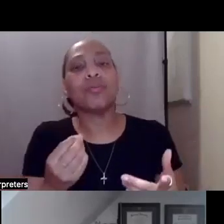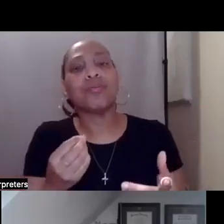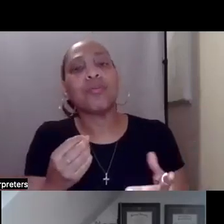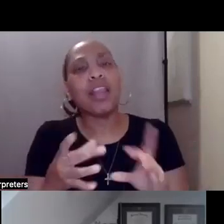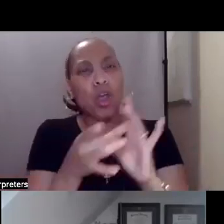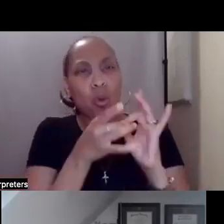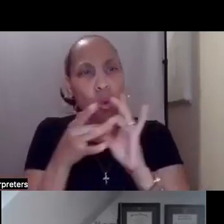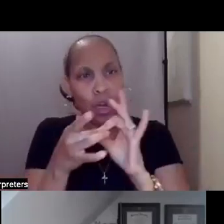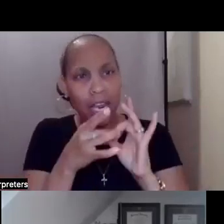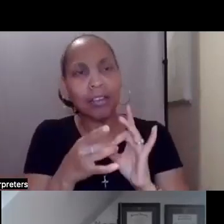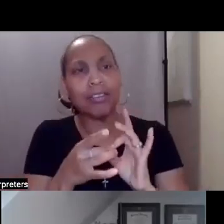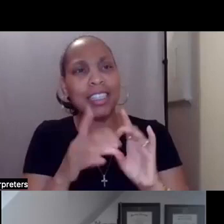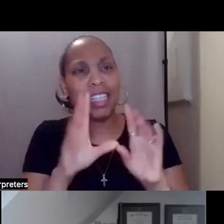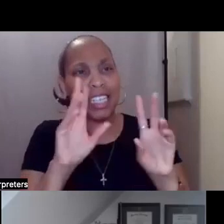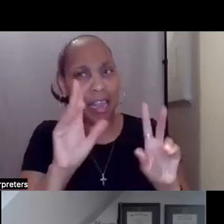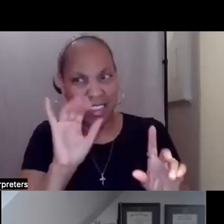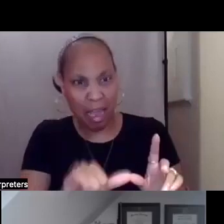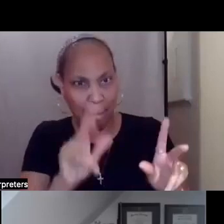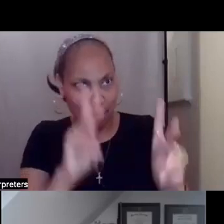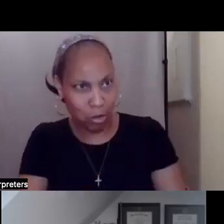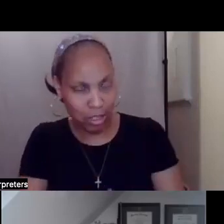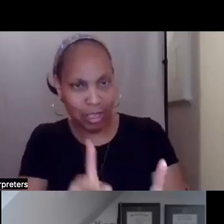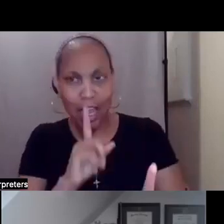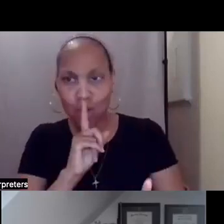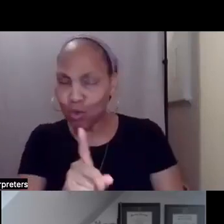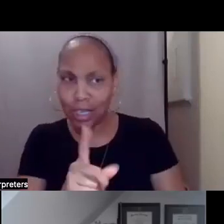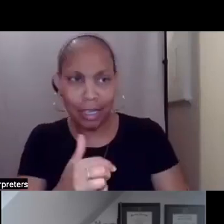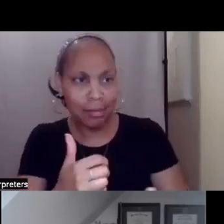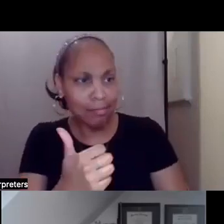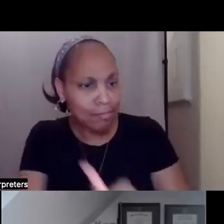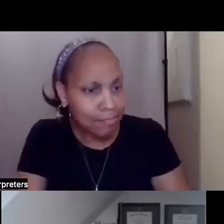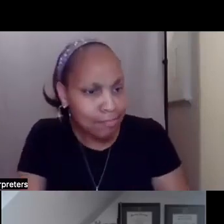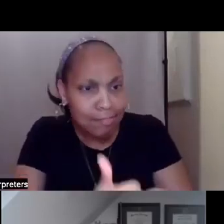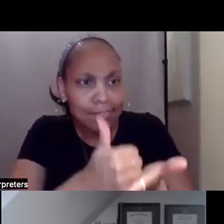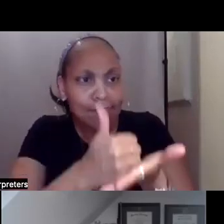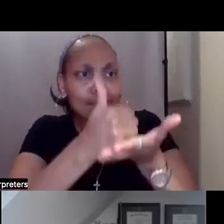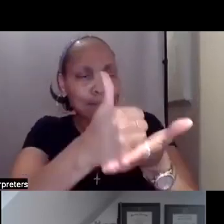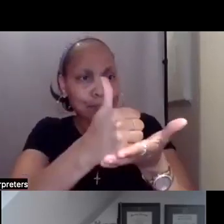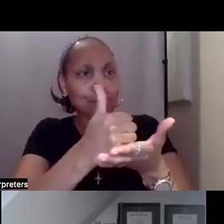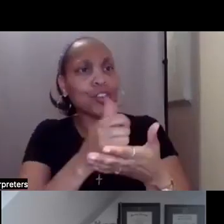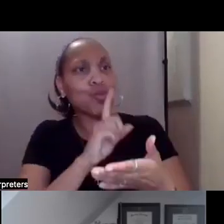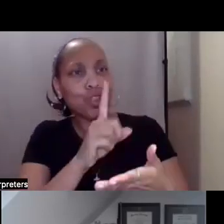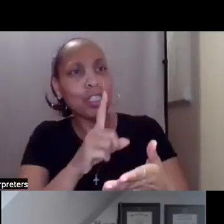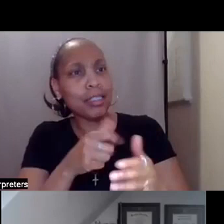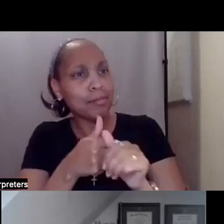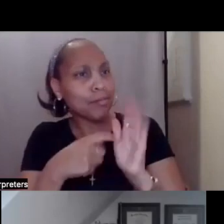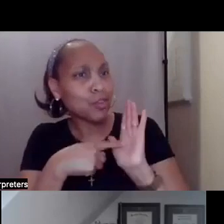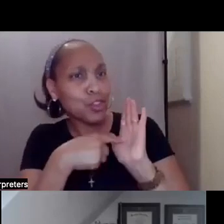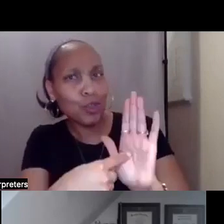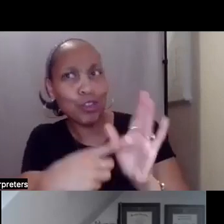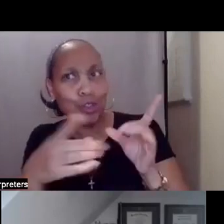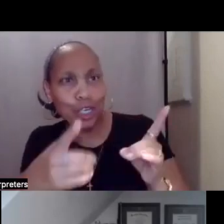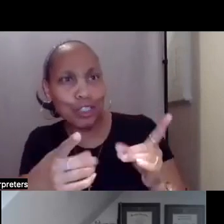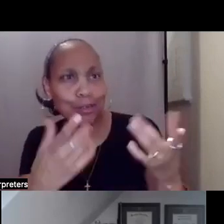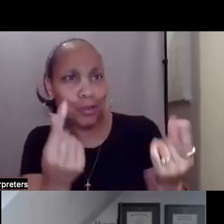the bottom of that ravine who picks you up, dusts you off, and then helps you kind of continue on. Um, one of the